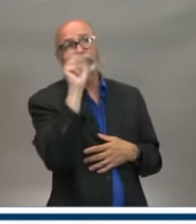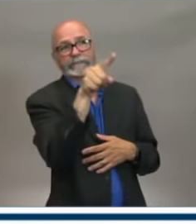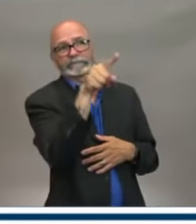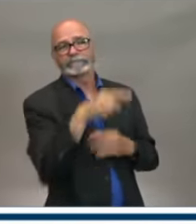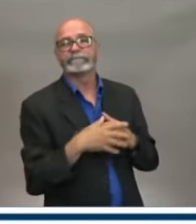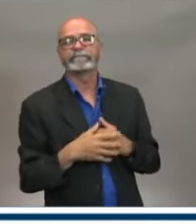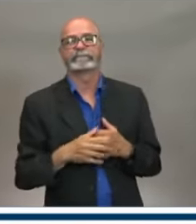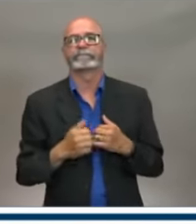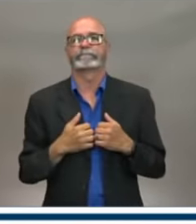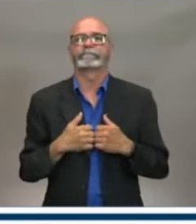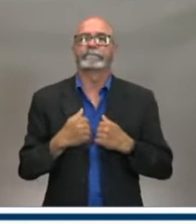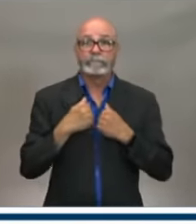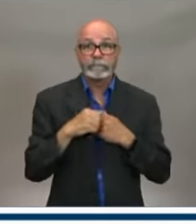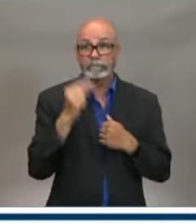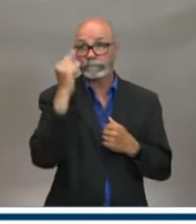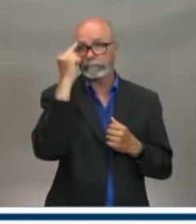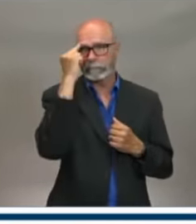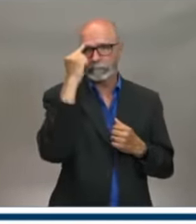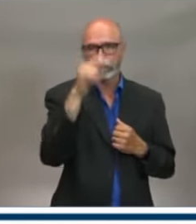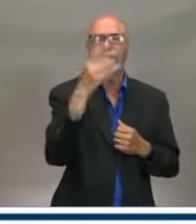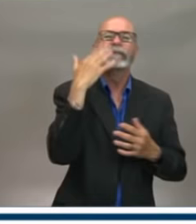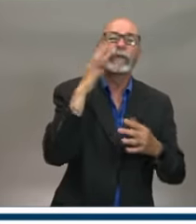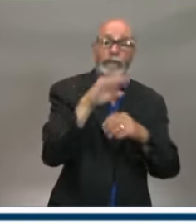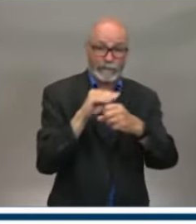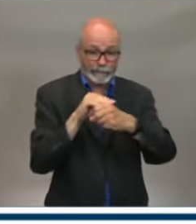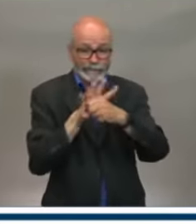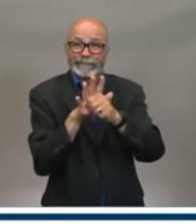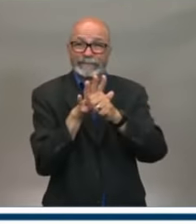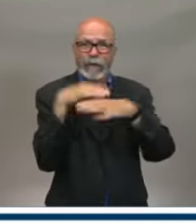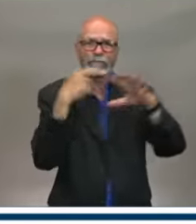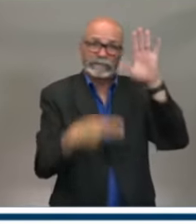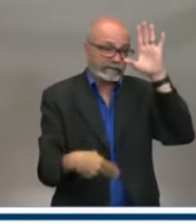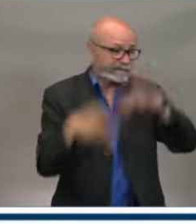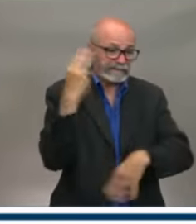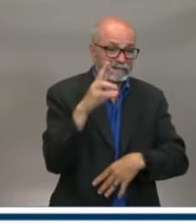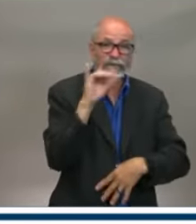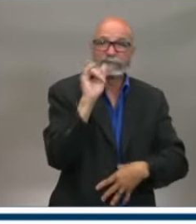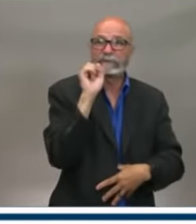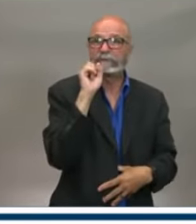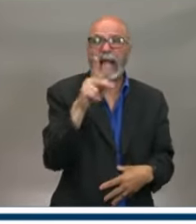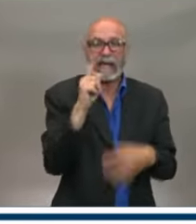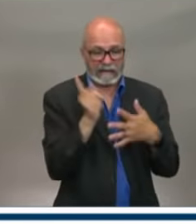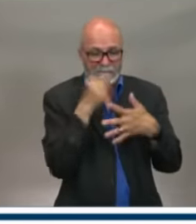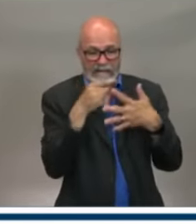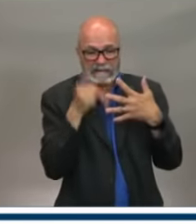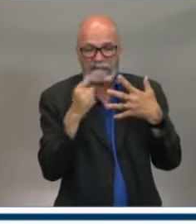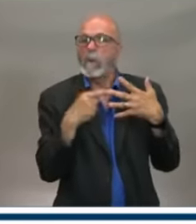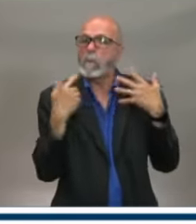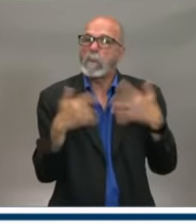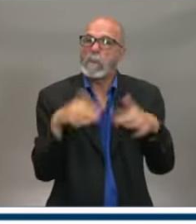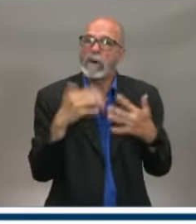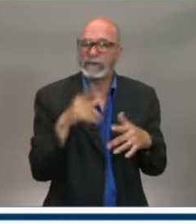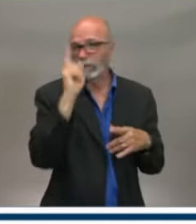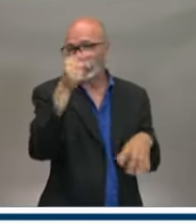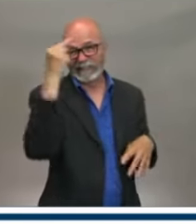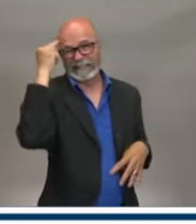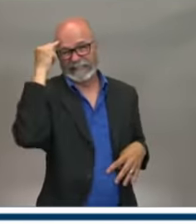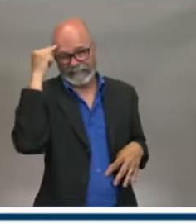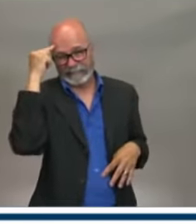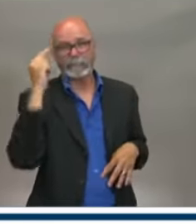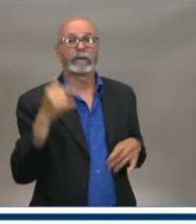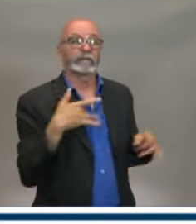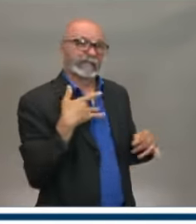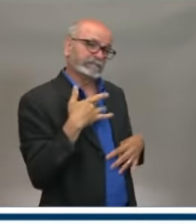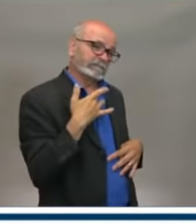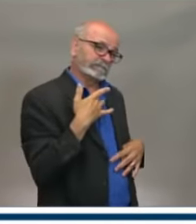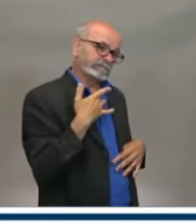risk of a severe outcome from COVID before we include them in an immediate family bubble. So do you think that being at higher risk should be taken into account